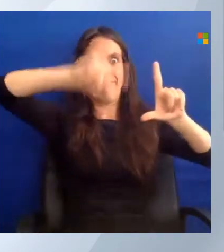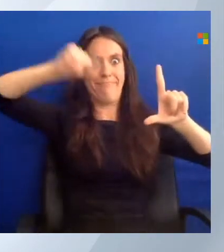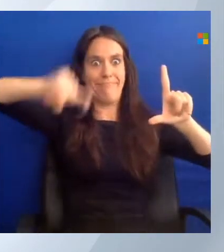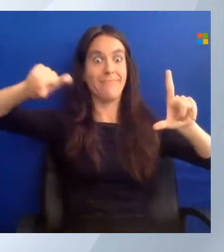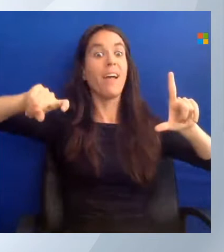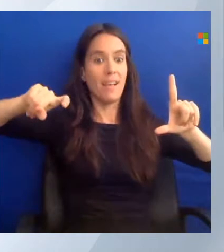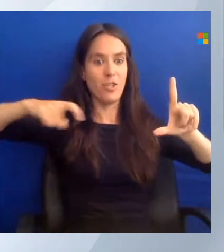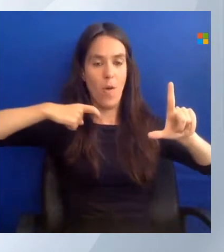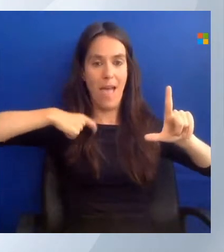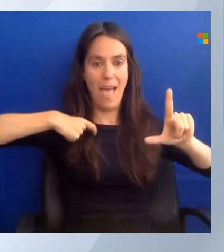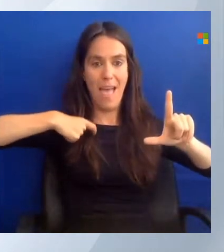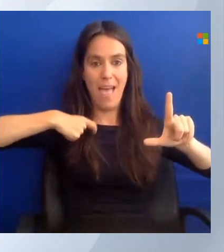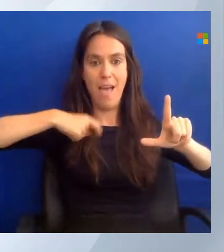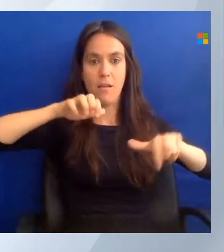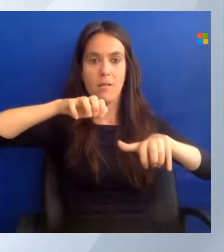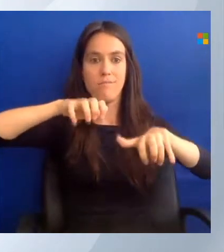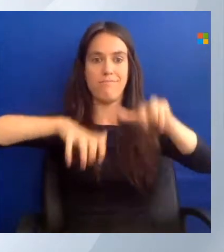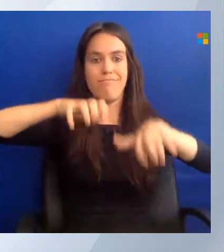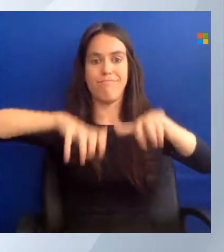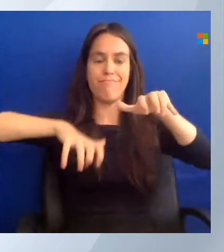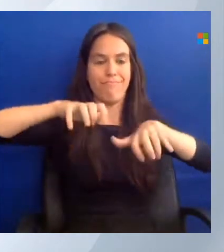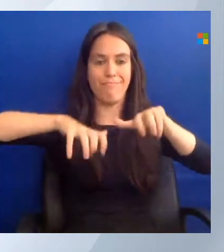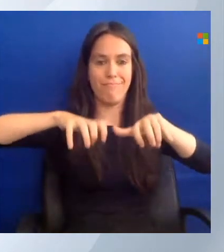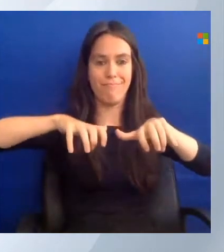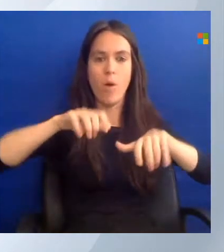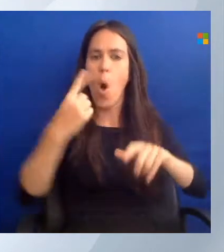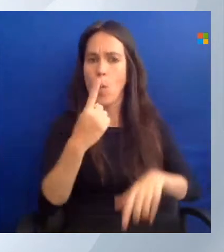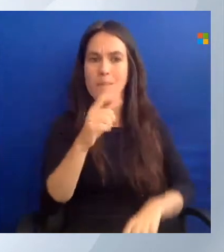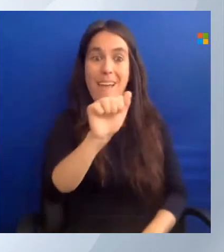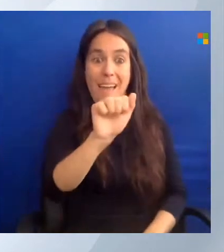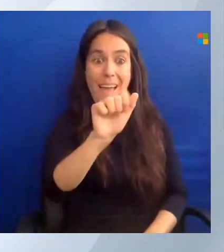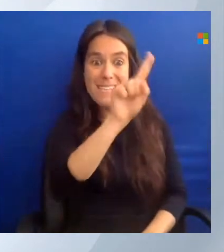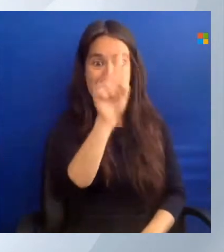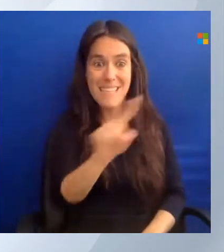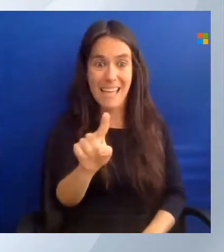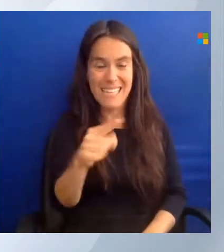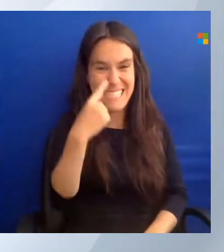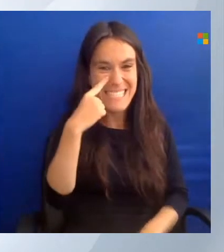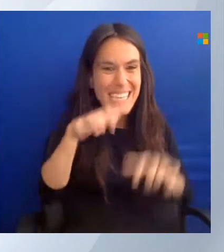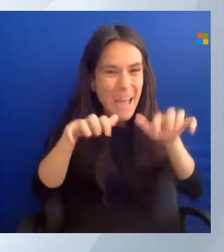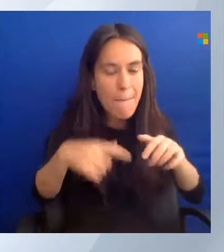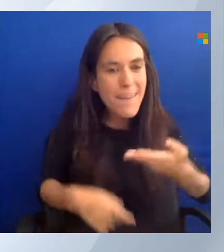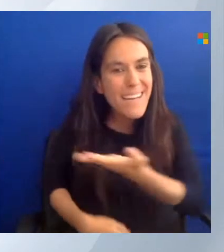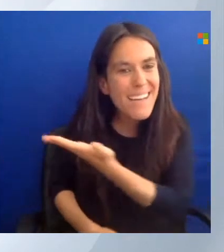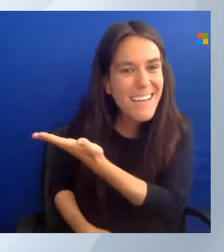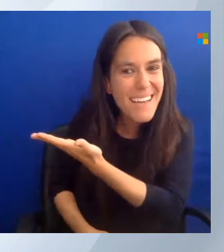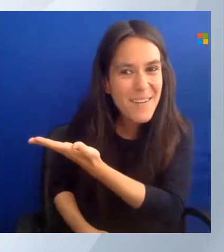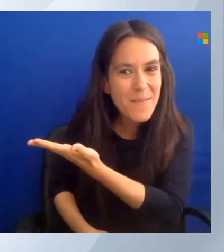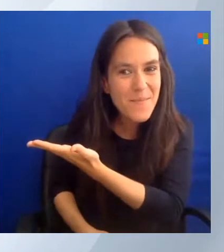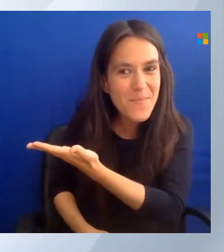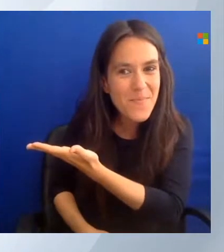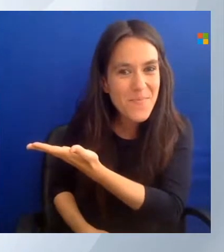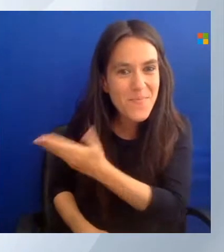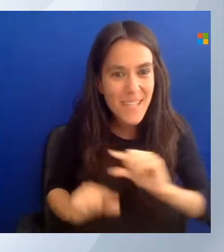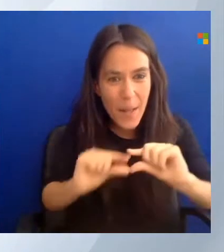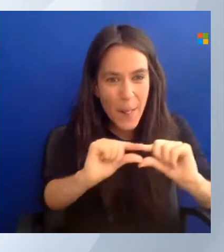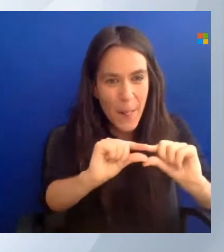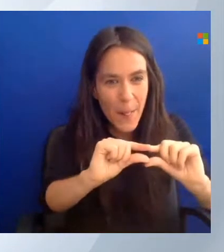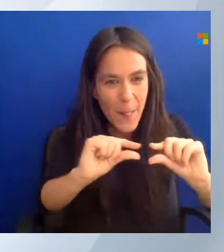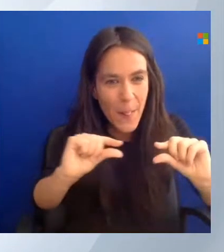And everything starts with AZ. And I would start writing AZ resource groups.